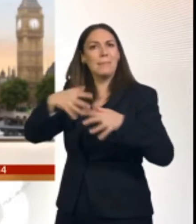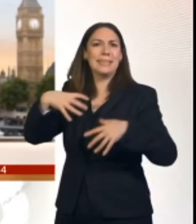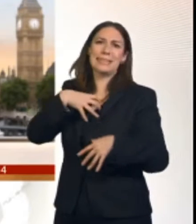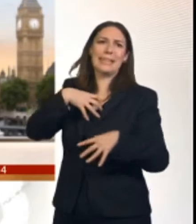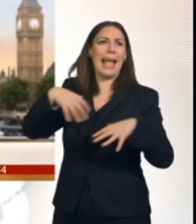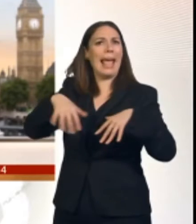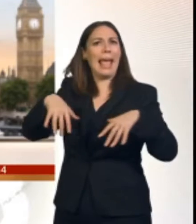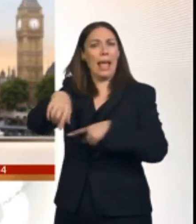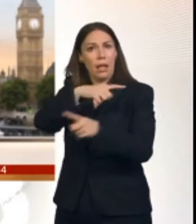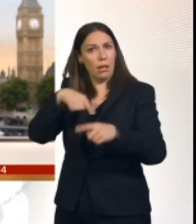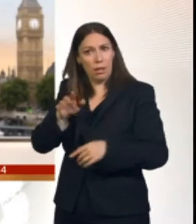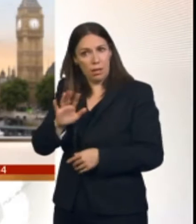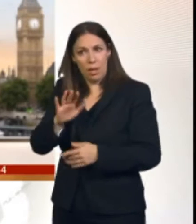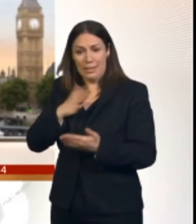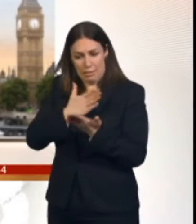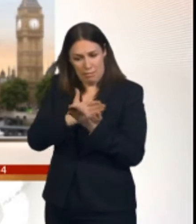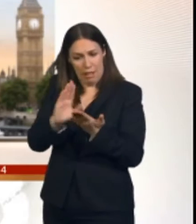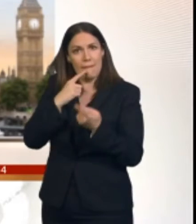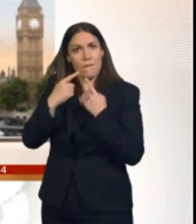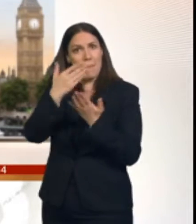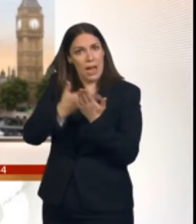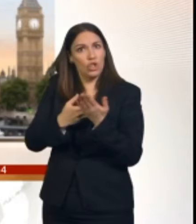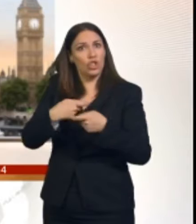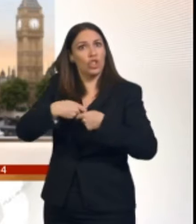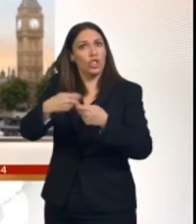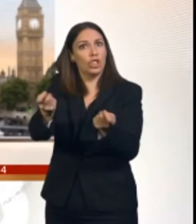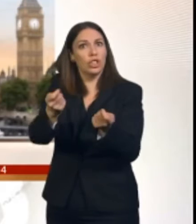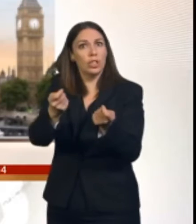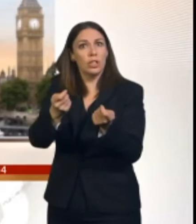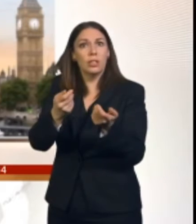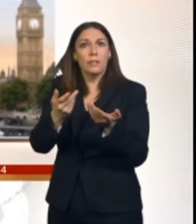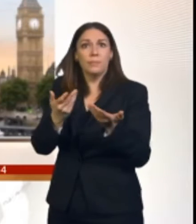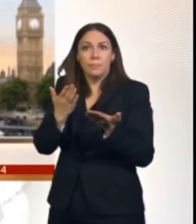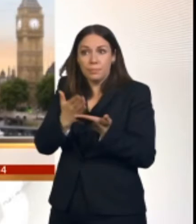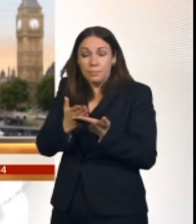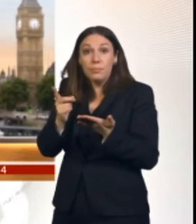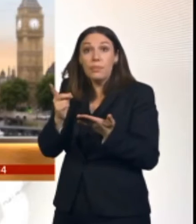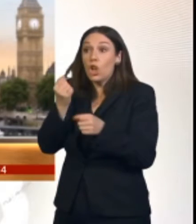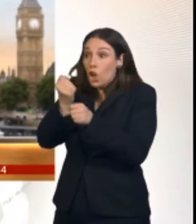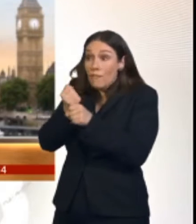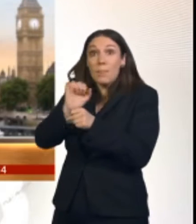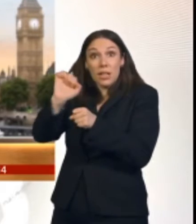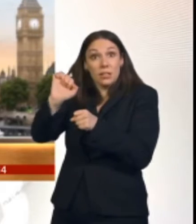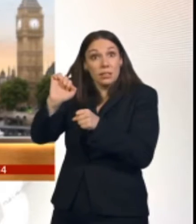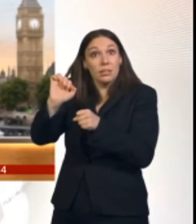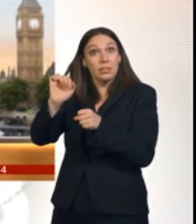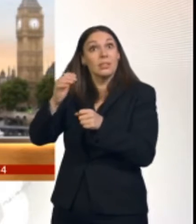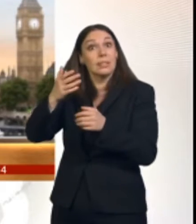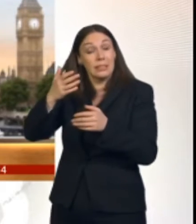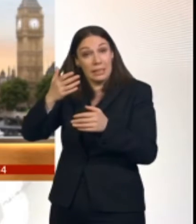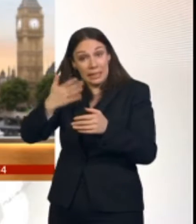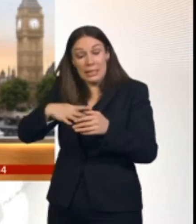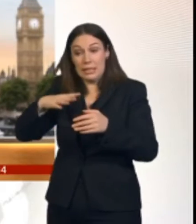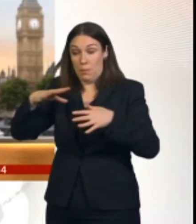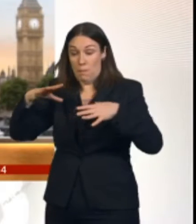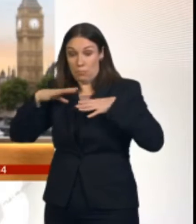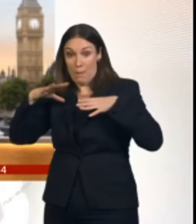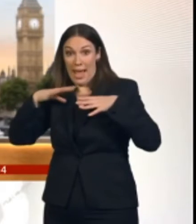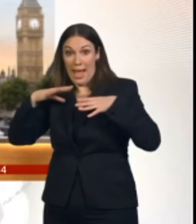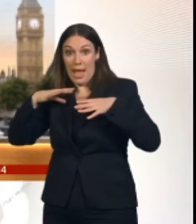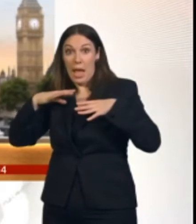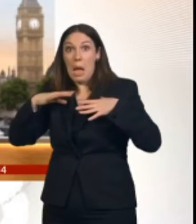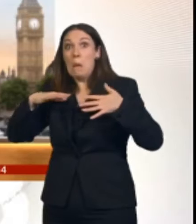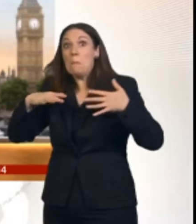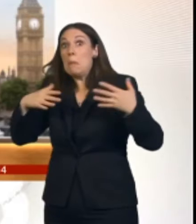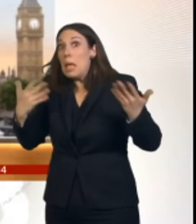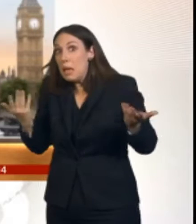that we could leave the European Union in just four months' time with no deal at all, if we weren't making any preparations, I'd